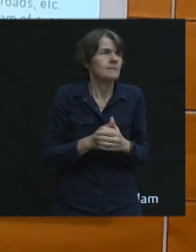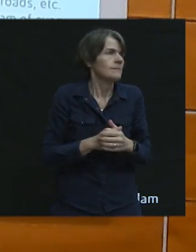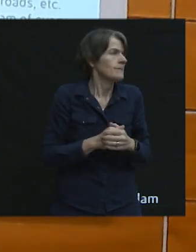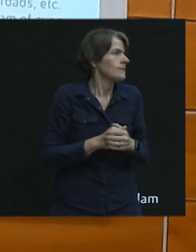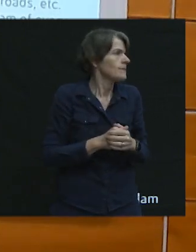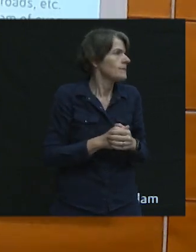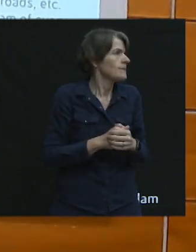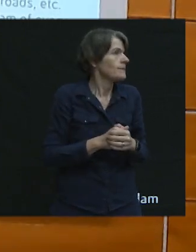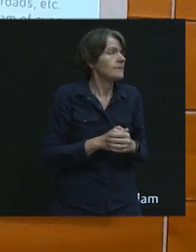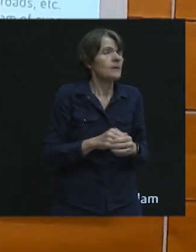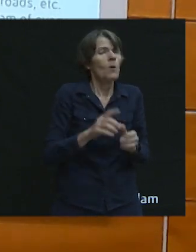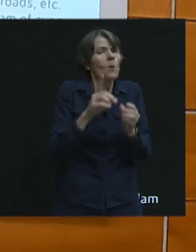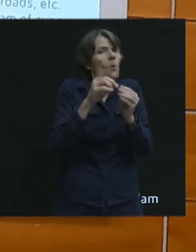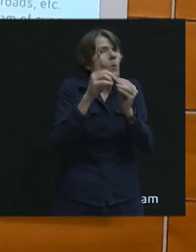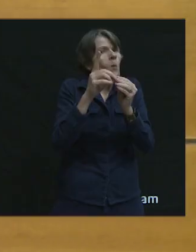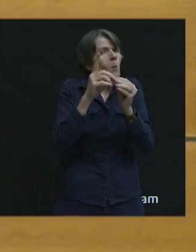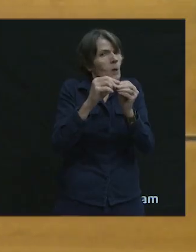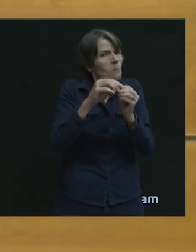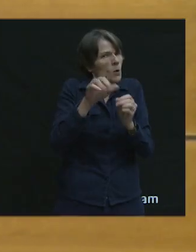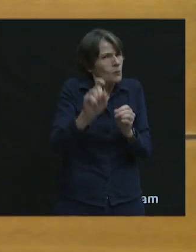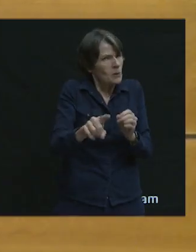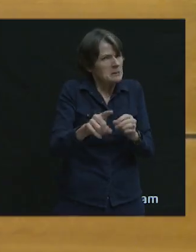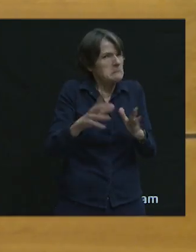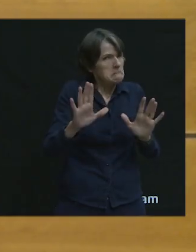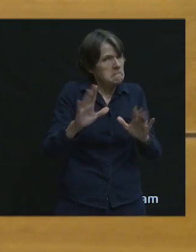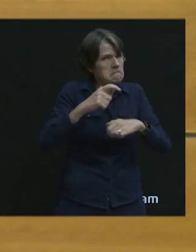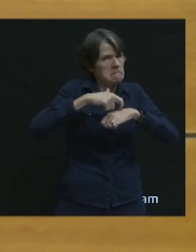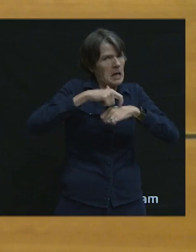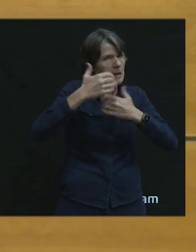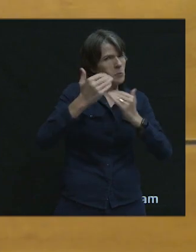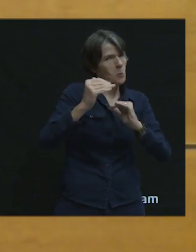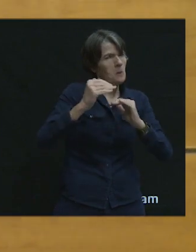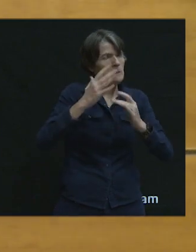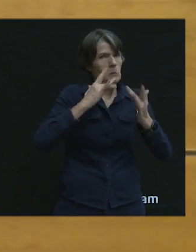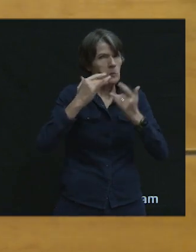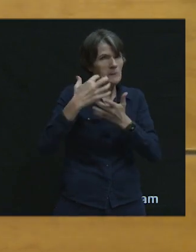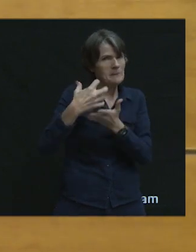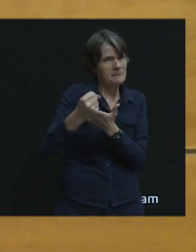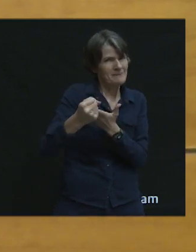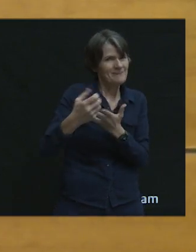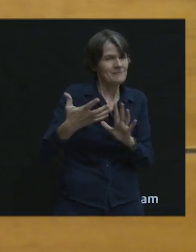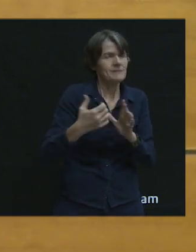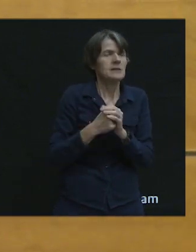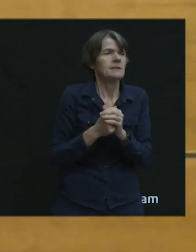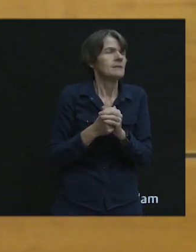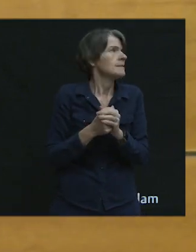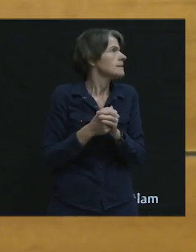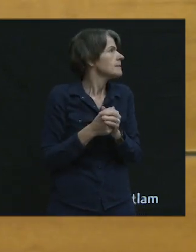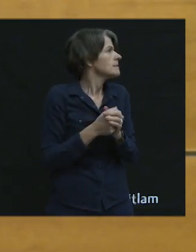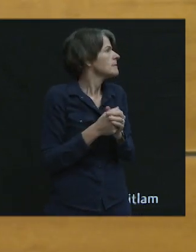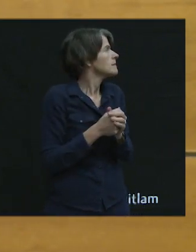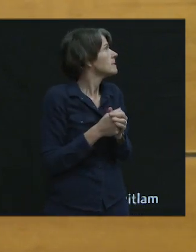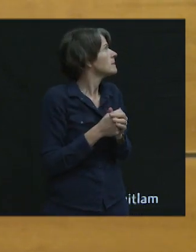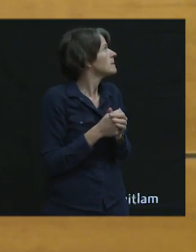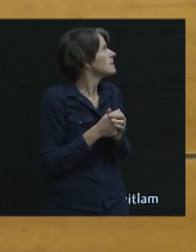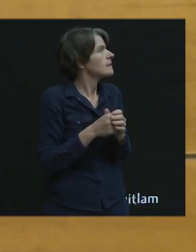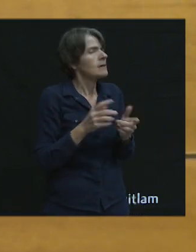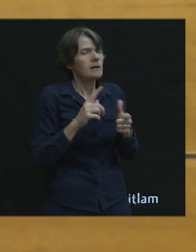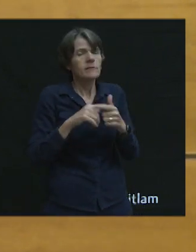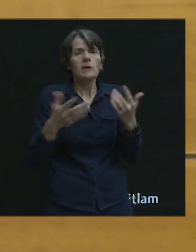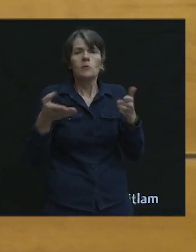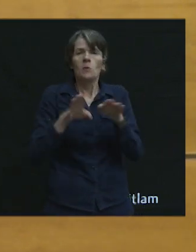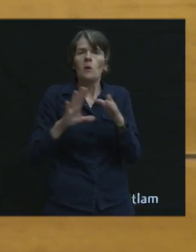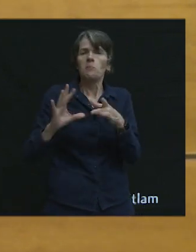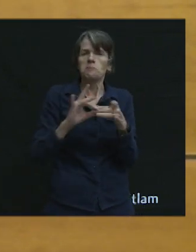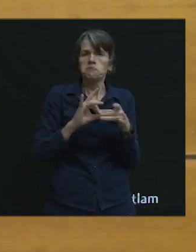We're going to have time for one more question, and so, and then we'll just do some kind of closing remarks.